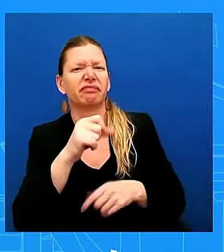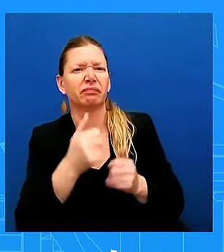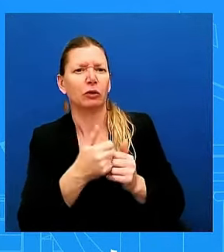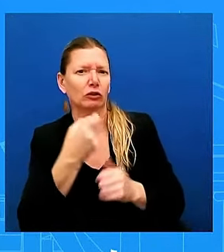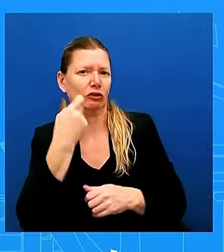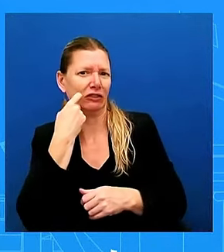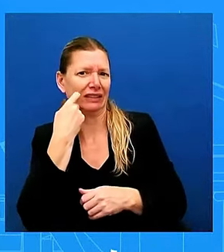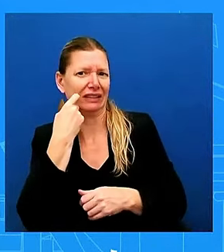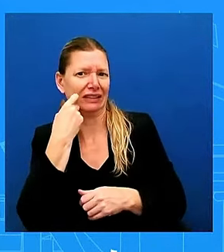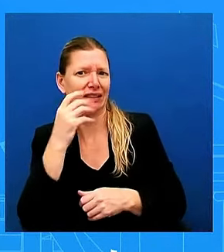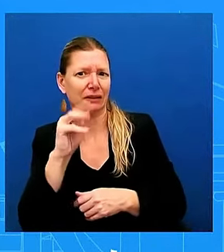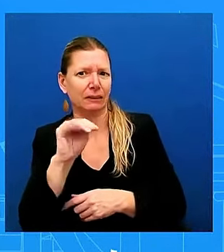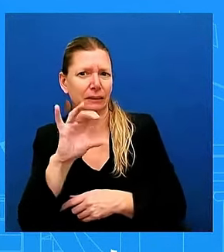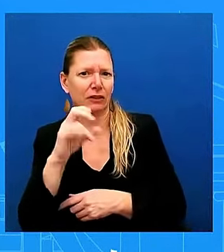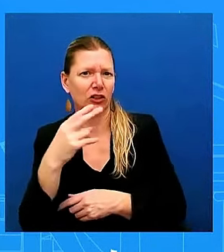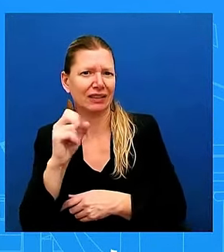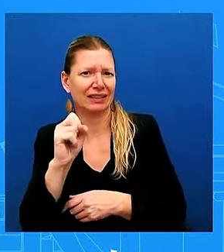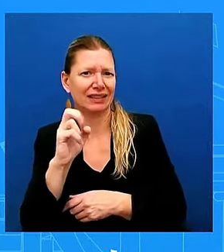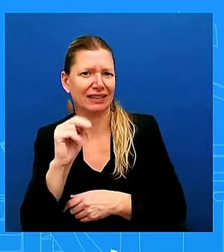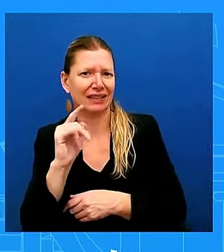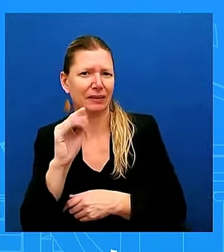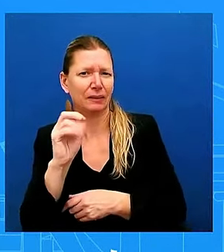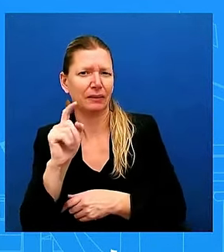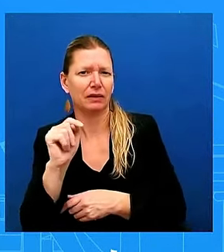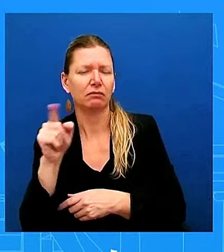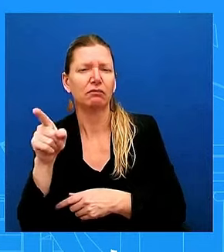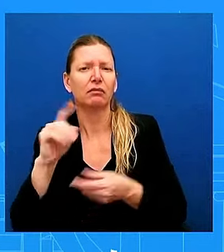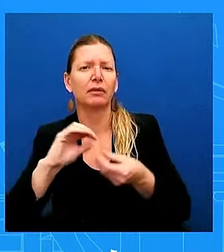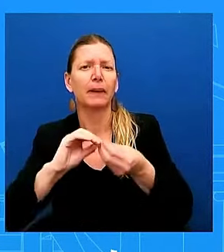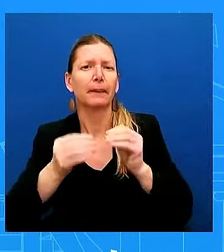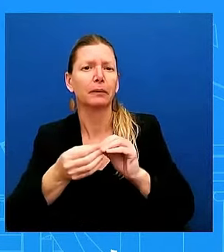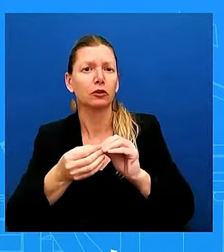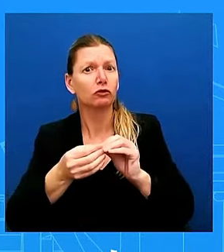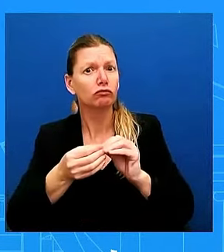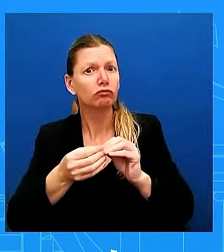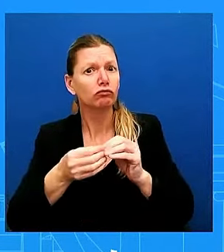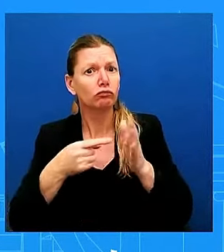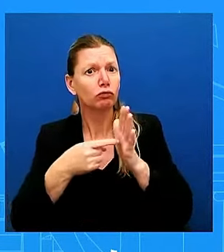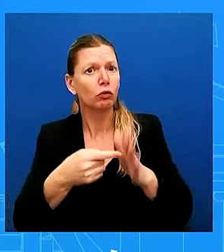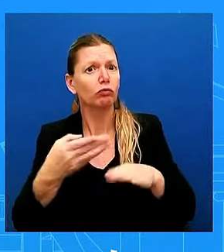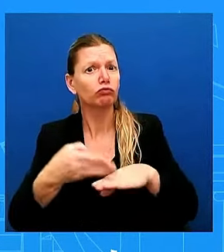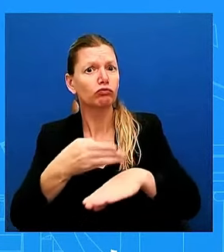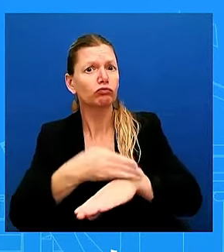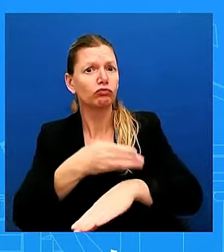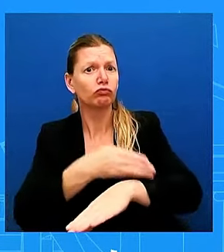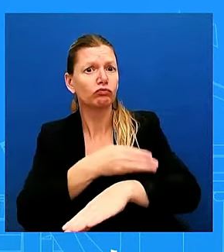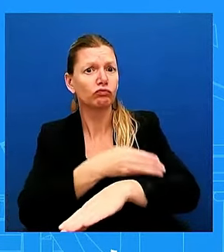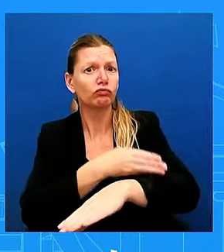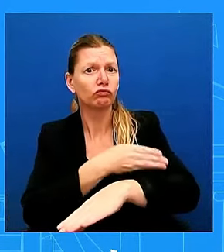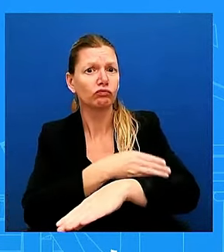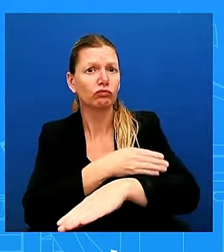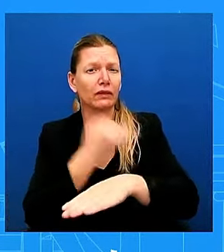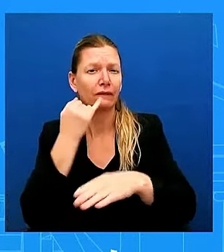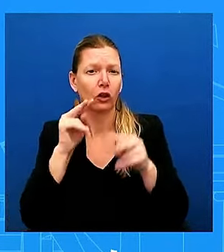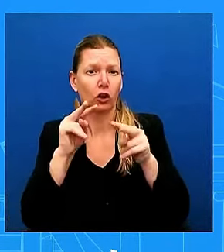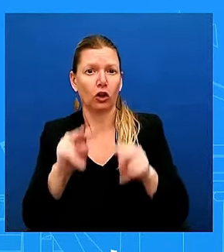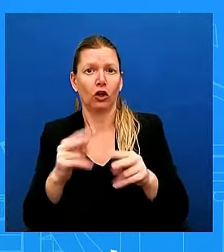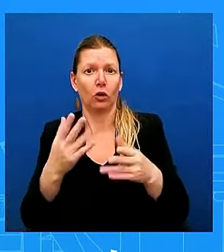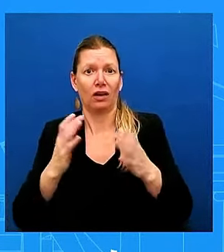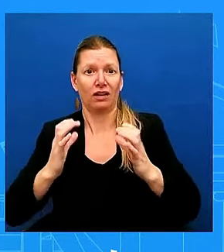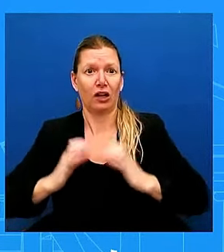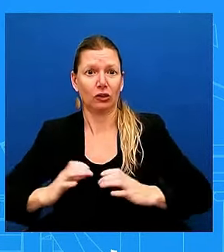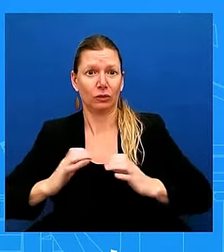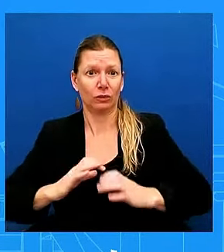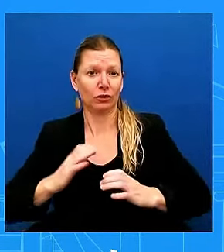talking about, they're talking about good jobs, good job opportunities, and we've seen a lot of people moving into new sectors with